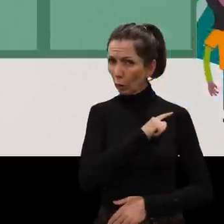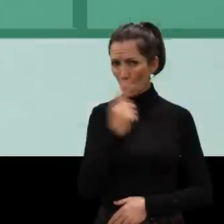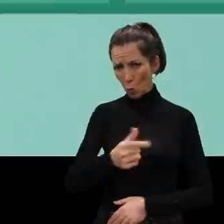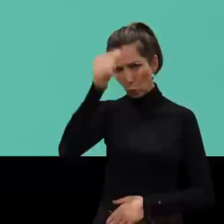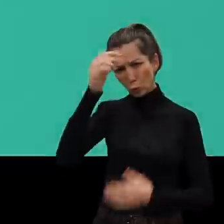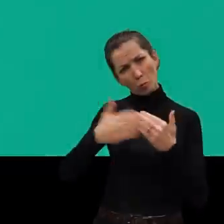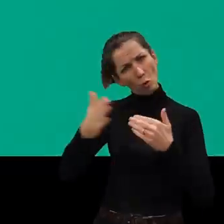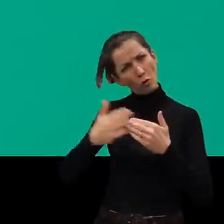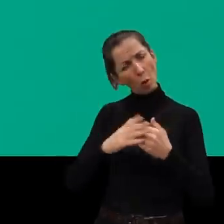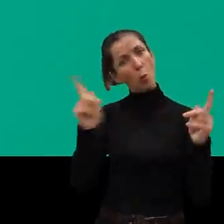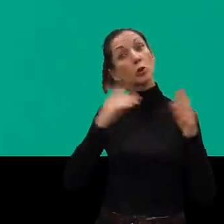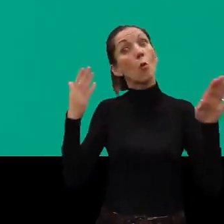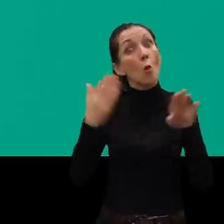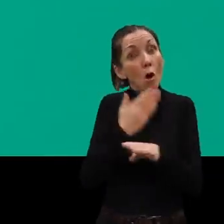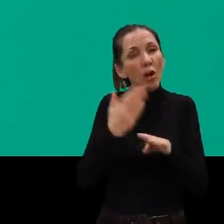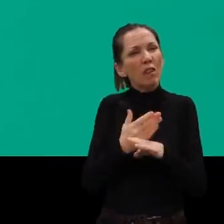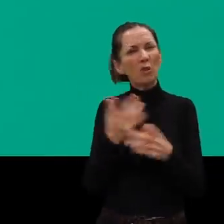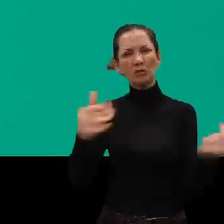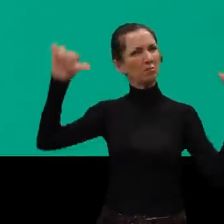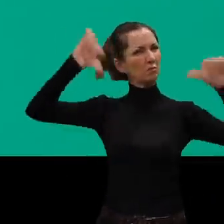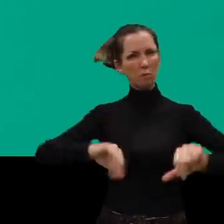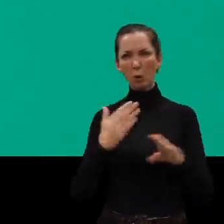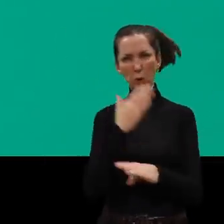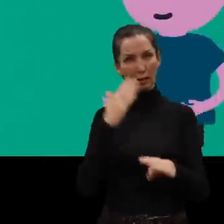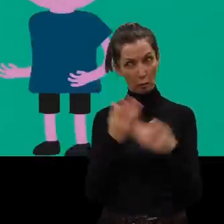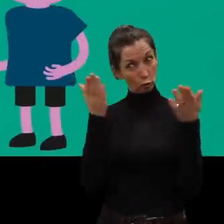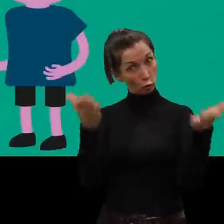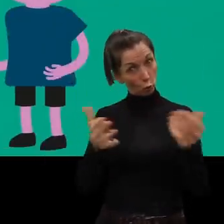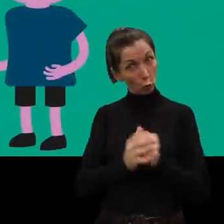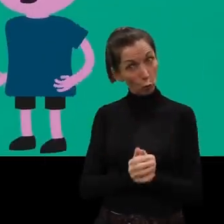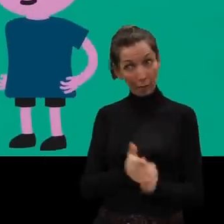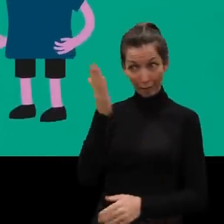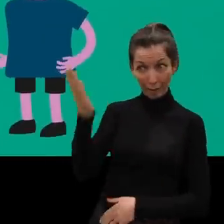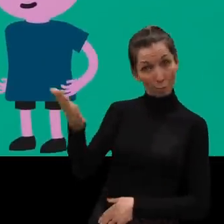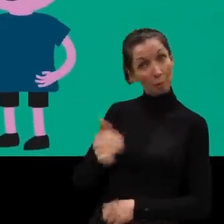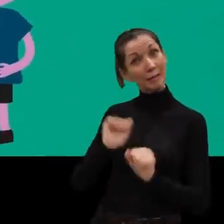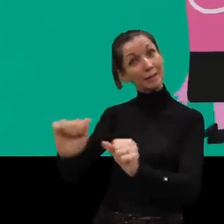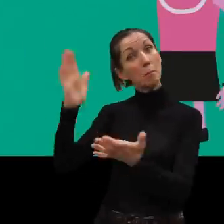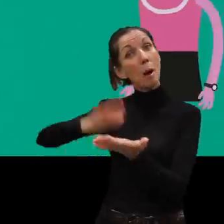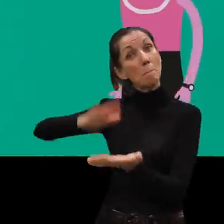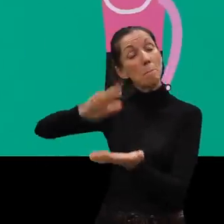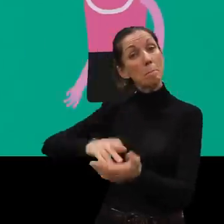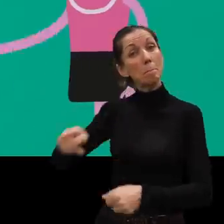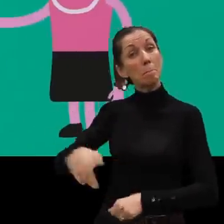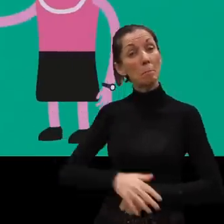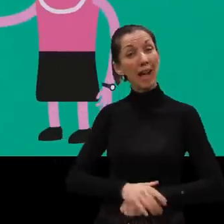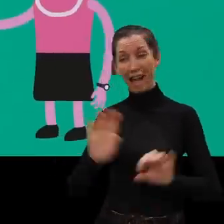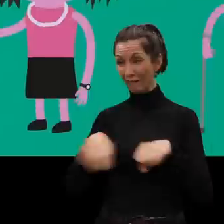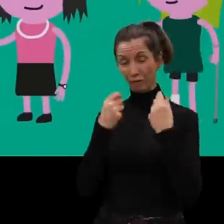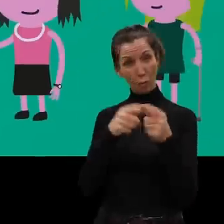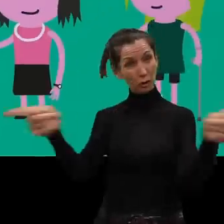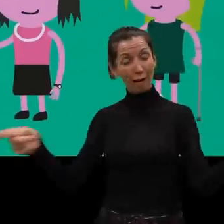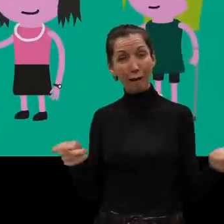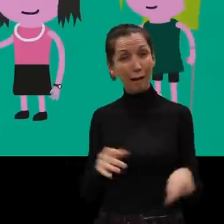who knows more about what's working and what's not than you and him and his mom and